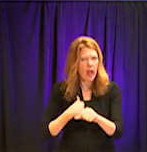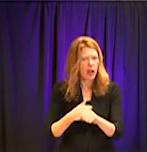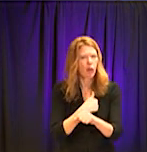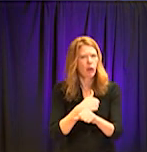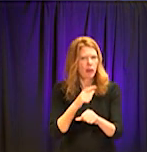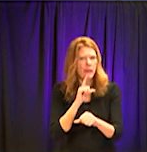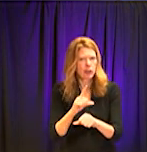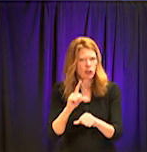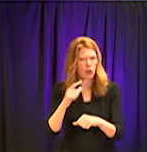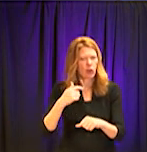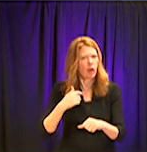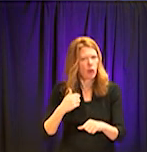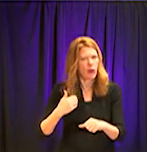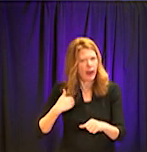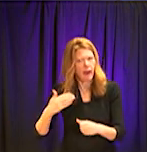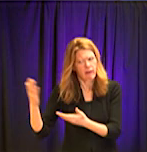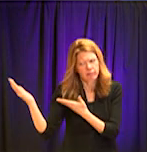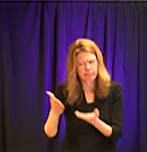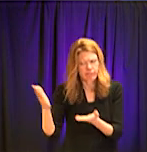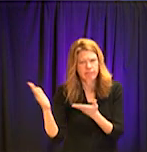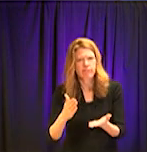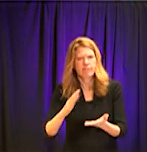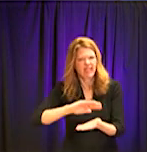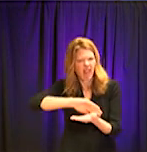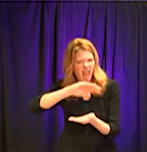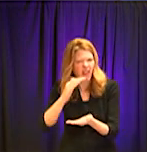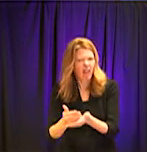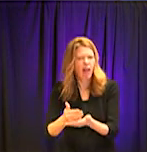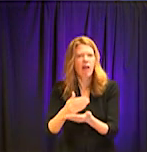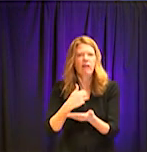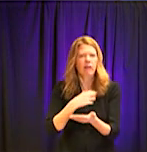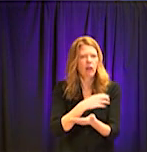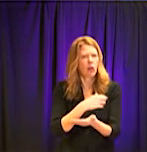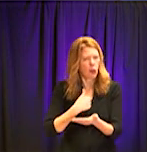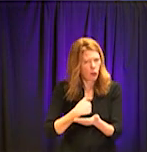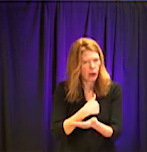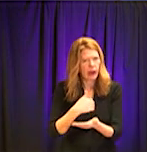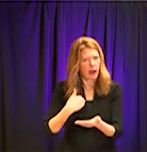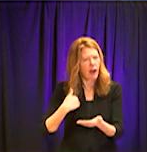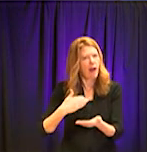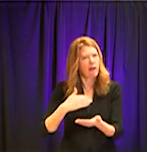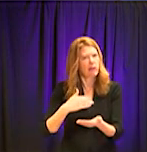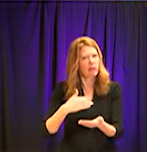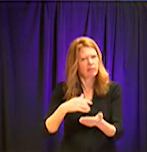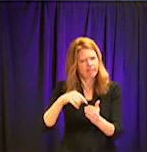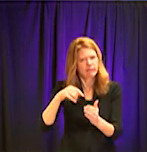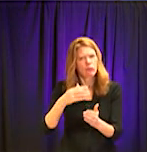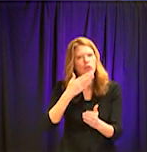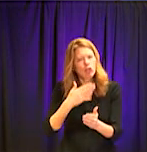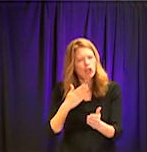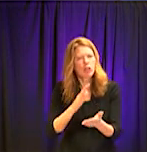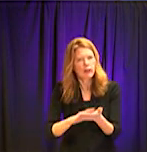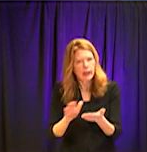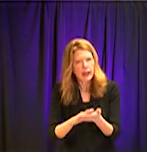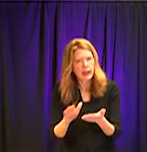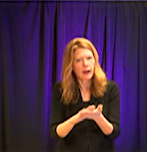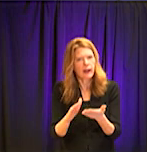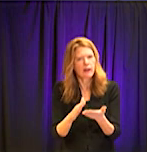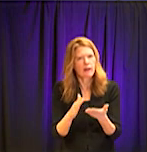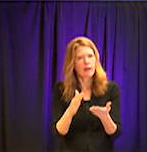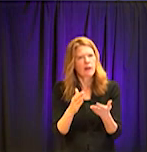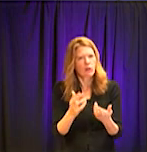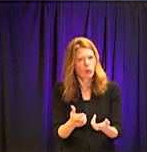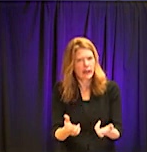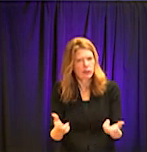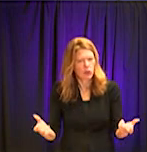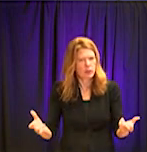disinfectants, with our coagulants, things of that line to make sure that there's not going to be any interruptions in service.